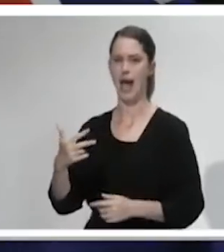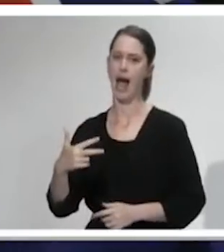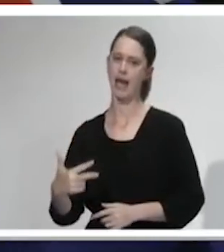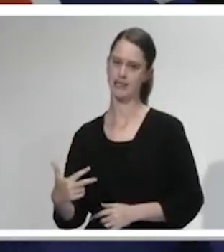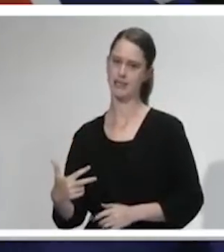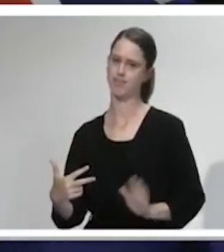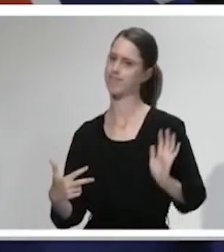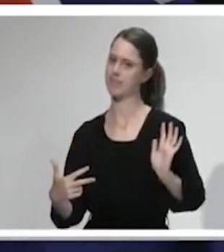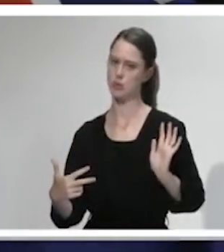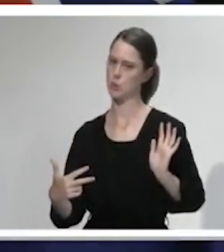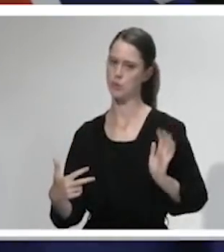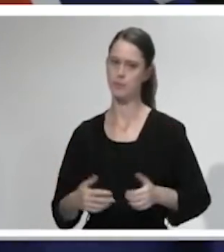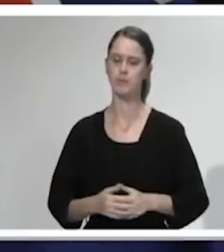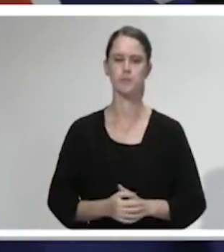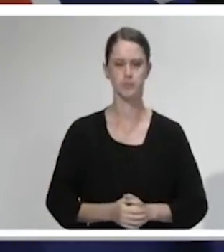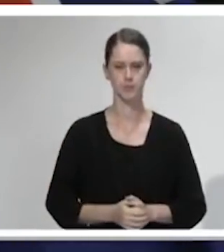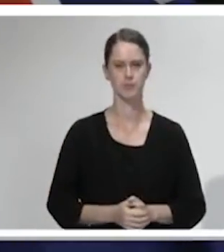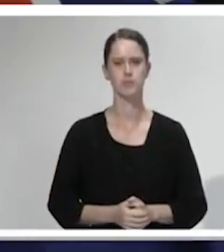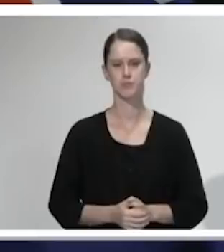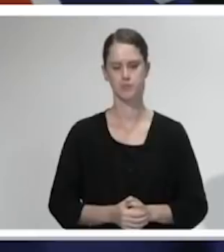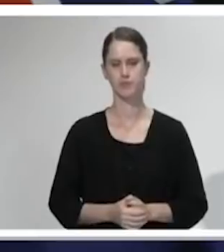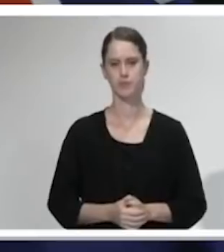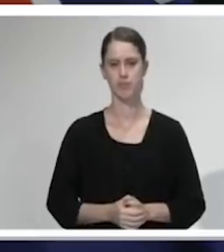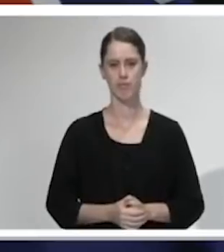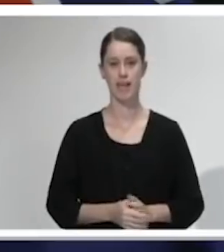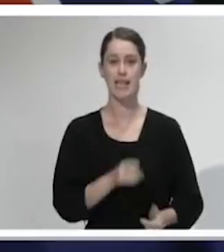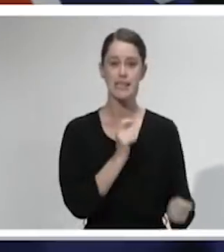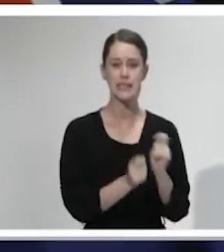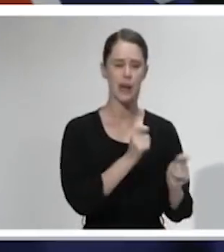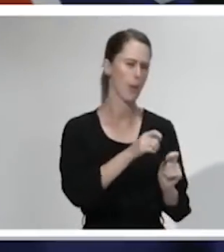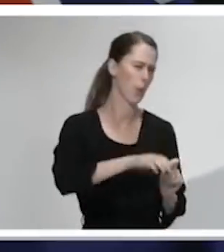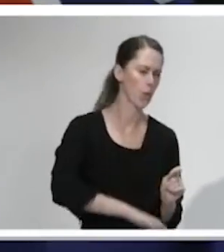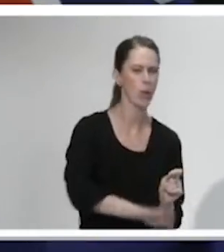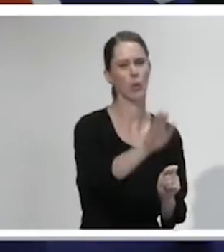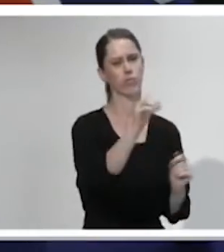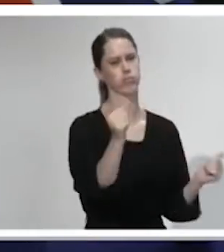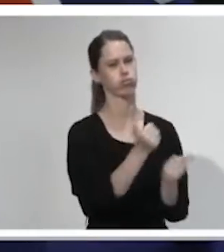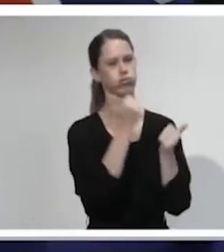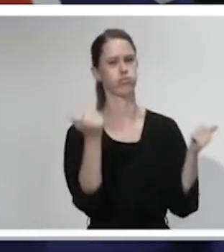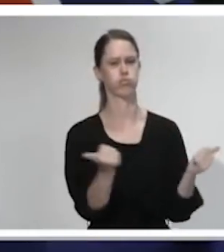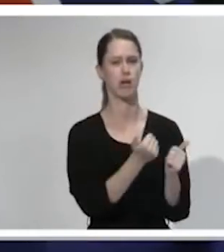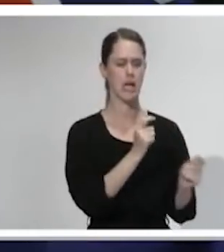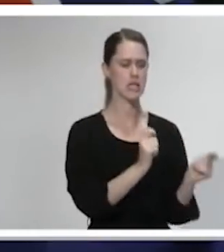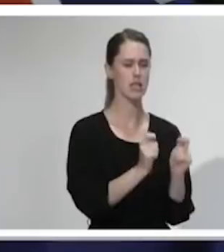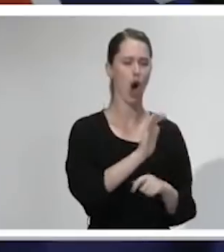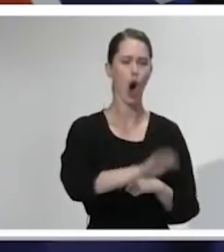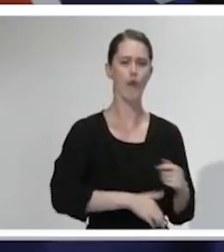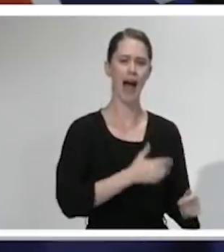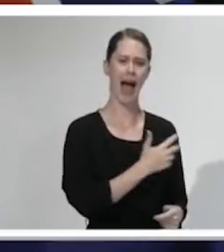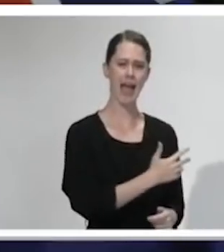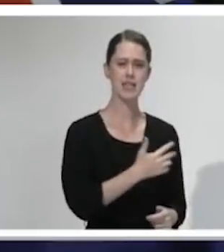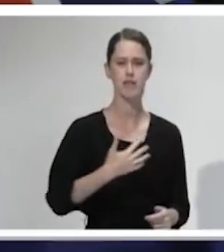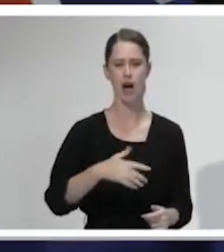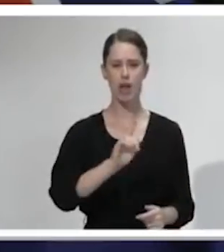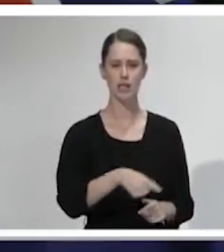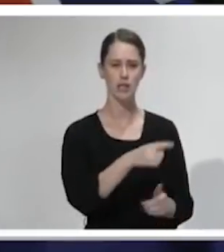only eight. Our testing has scaled up. And we have now tested over 85,000 New Zealanders.